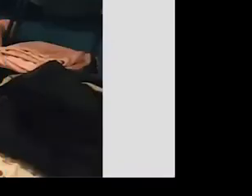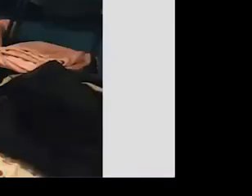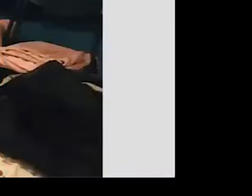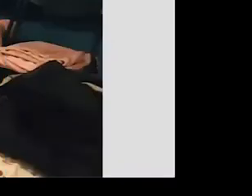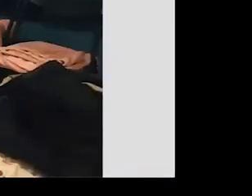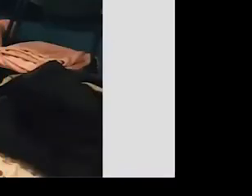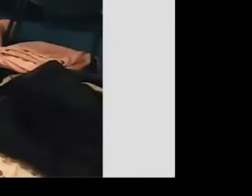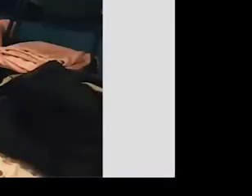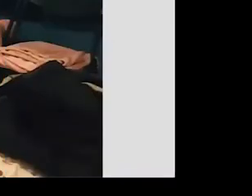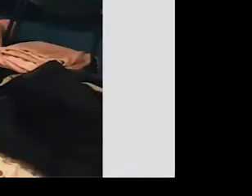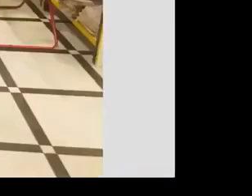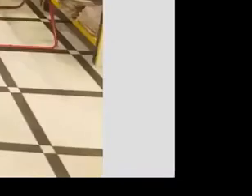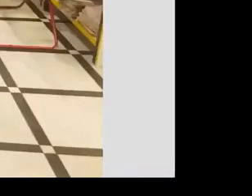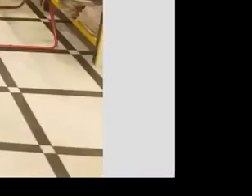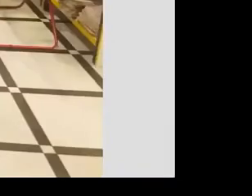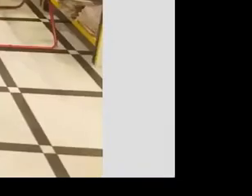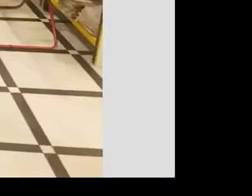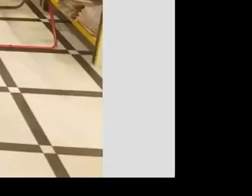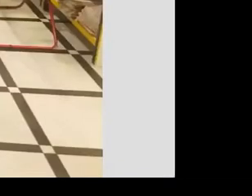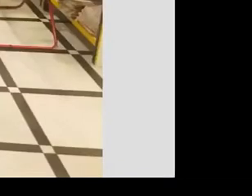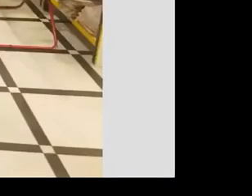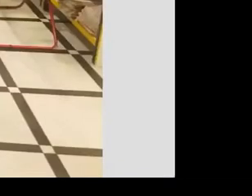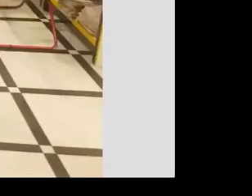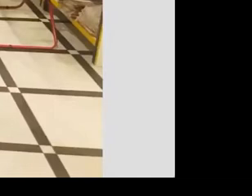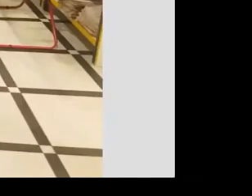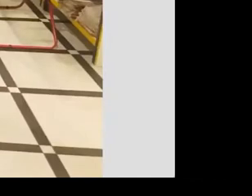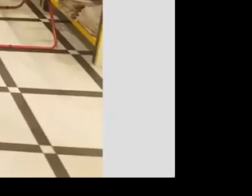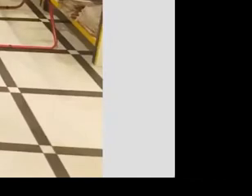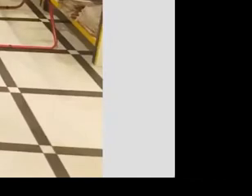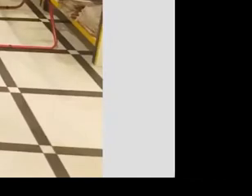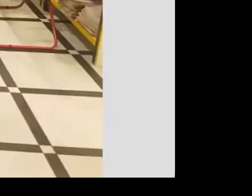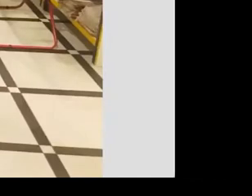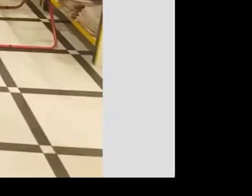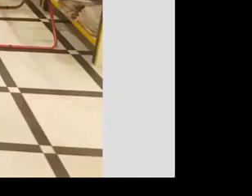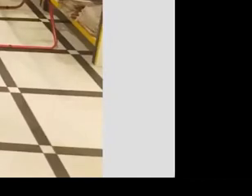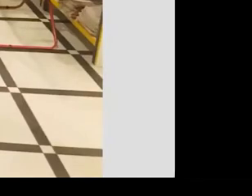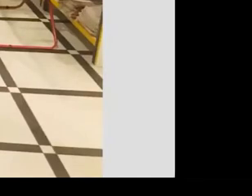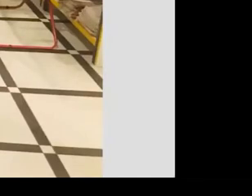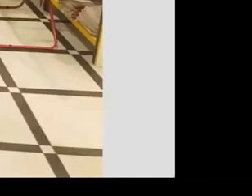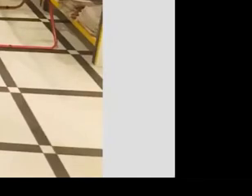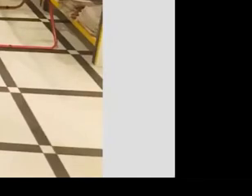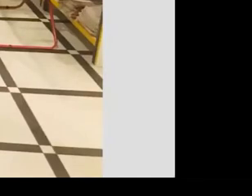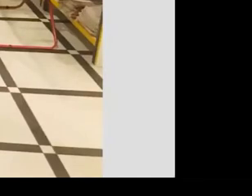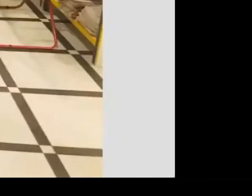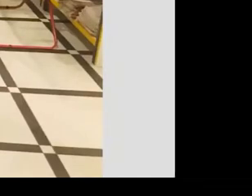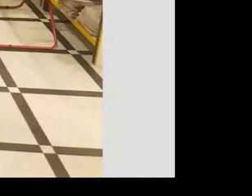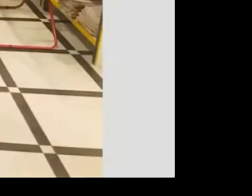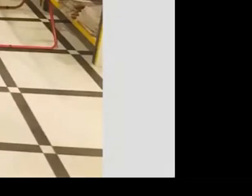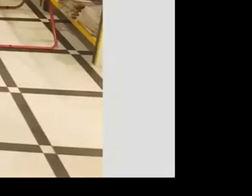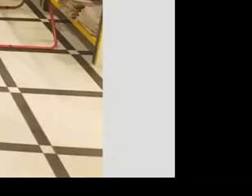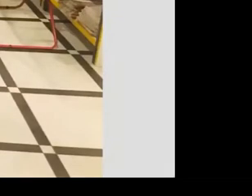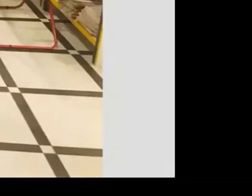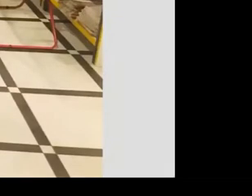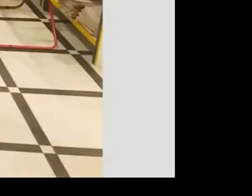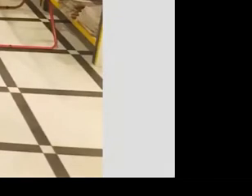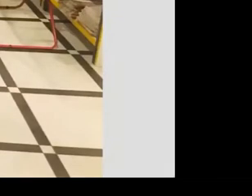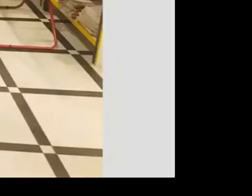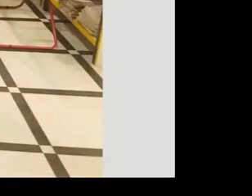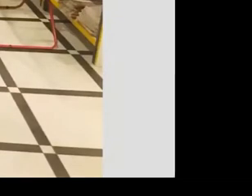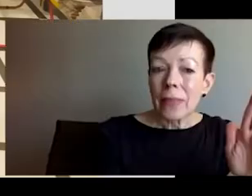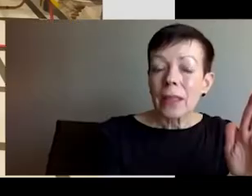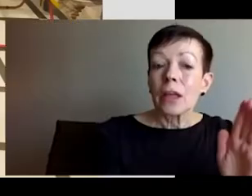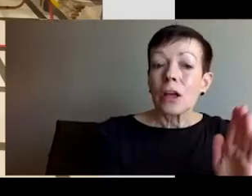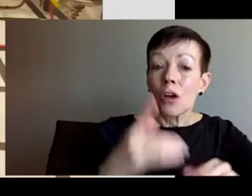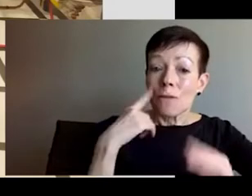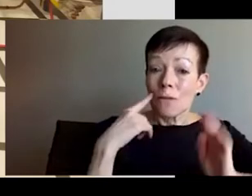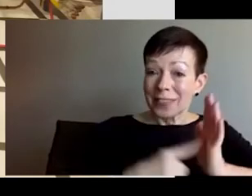People are drying their bedding. Usually people arrive in the evening or often